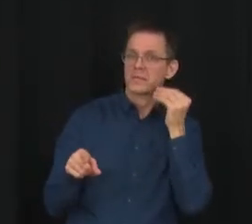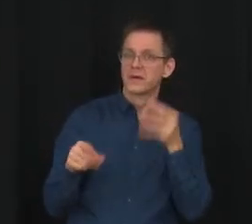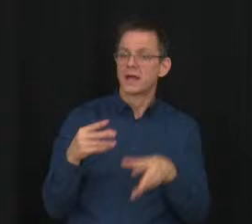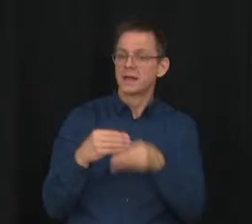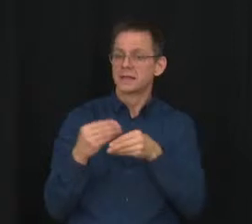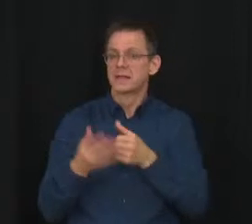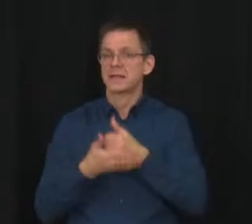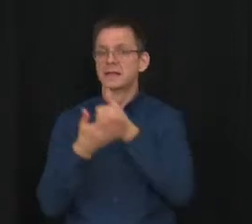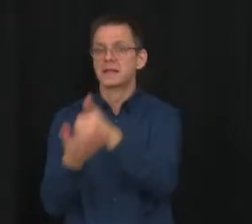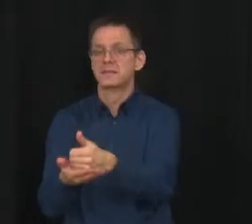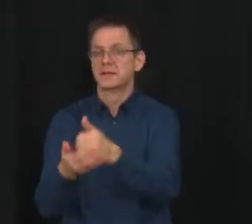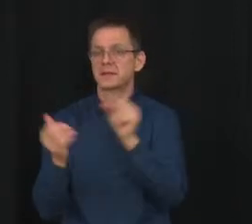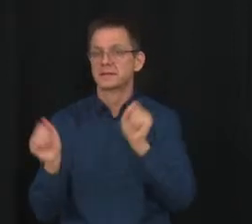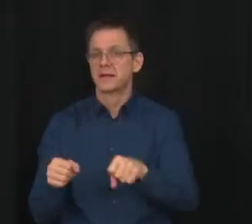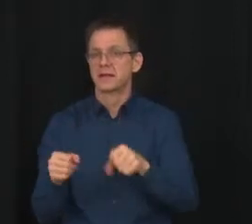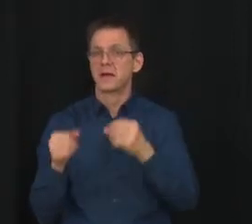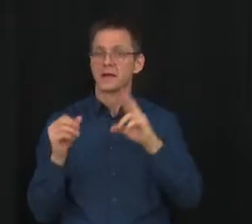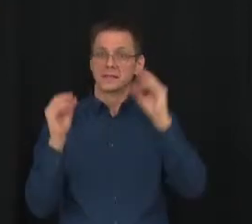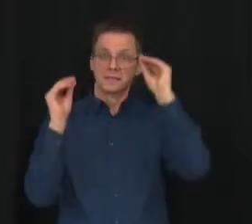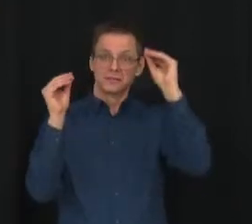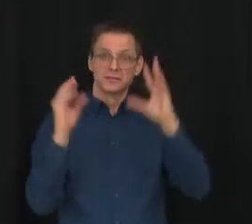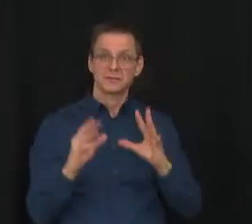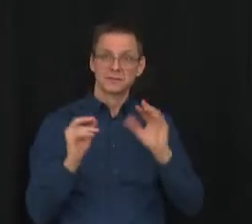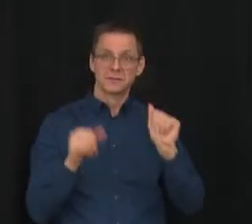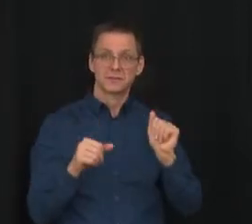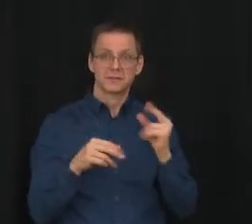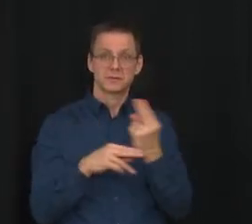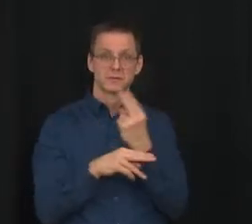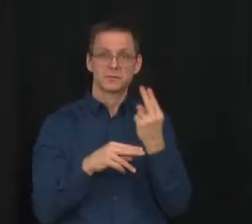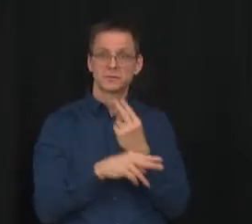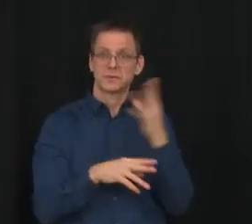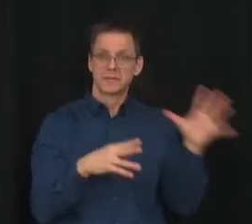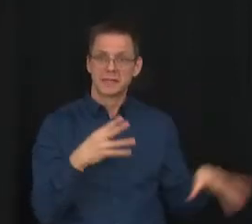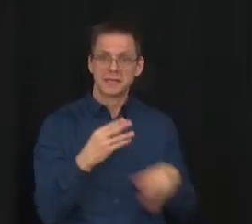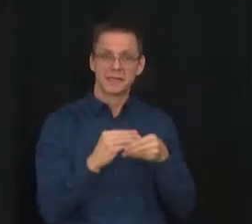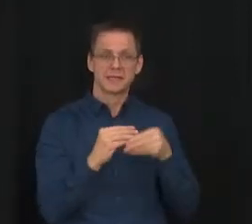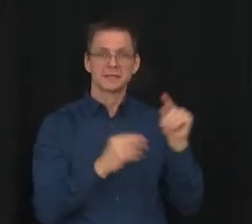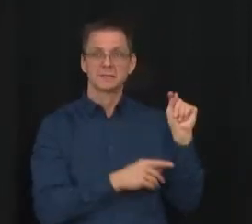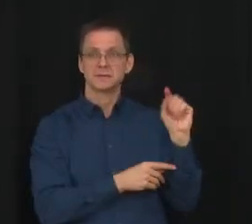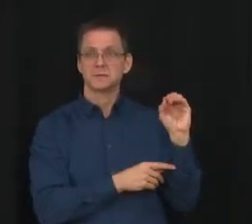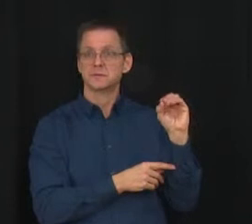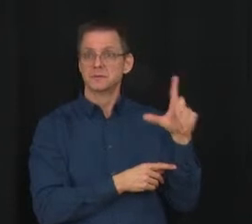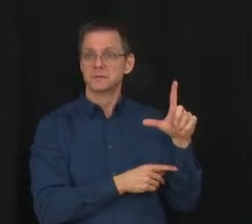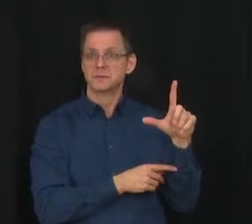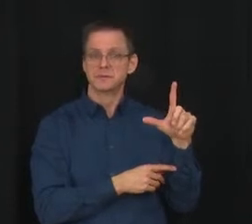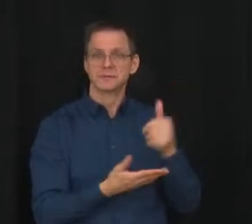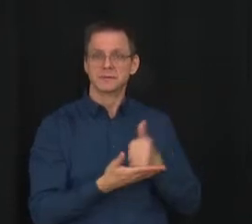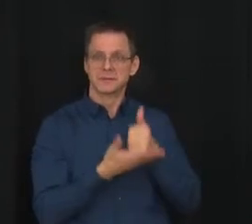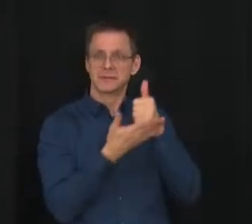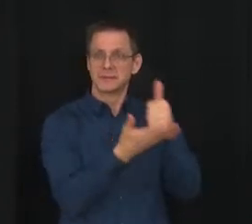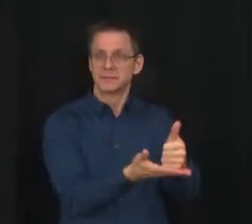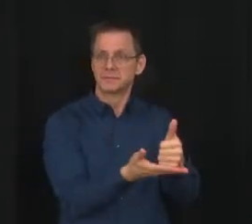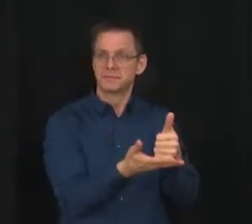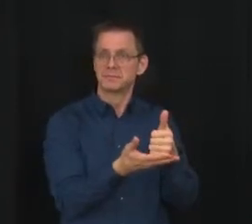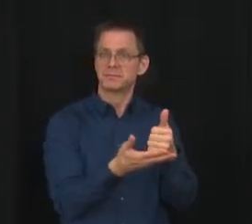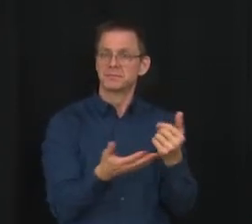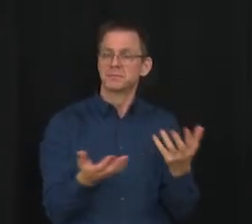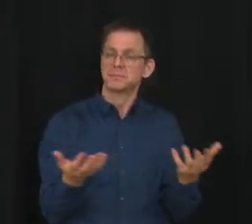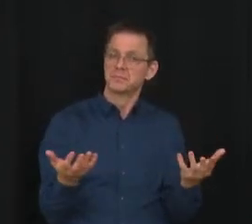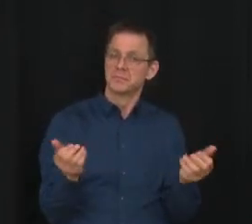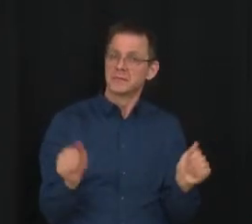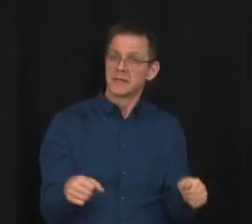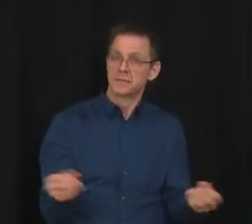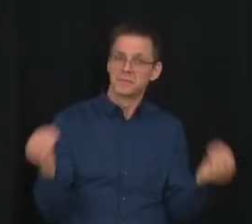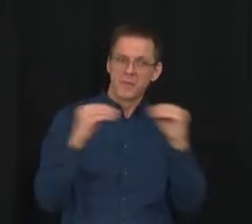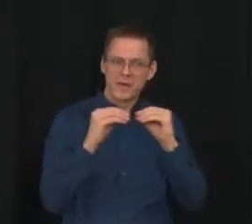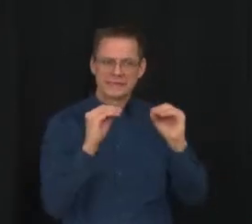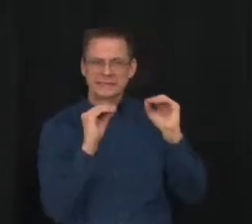can tap into, again, as an additional tool to help them through that process. Teachers